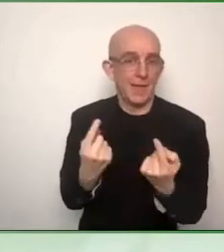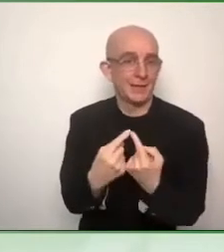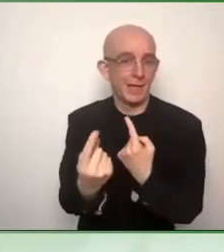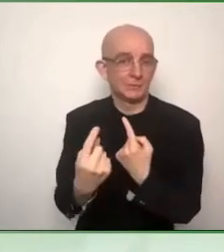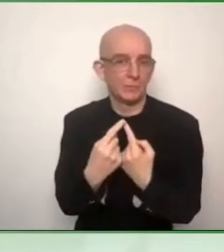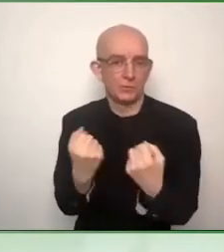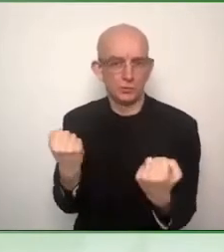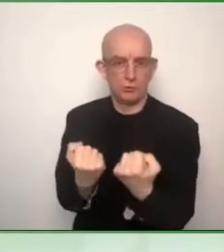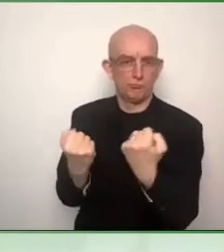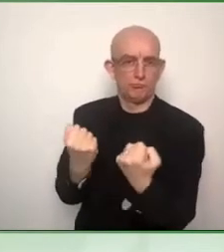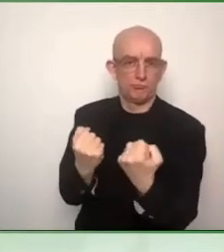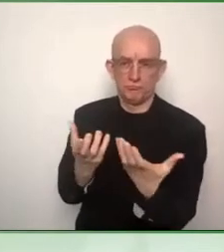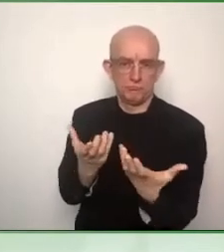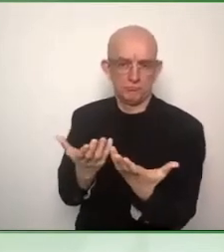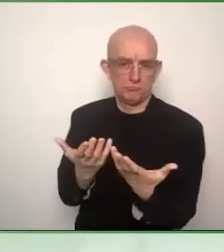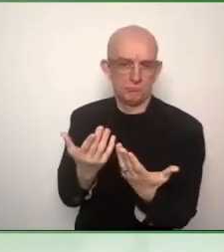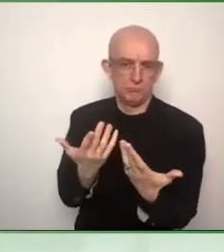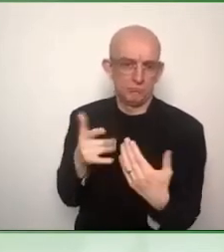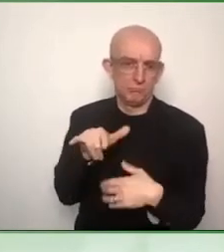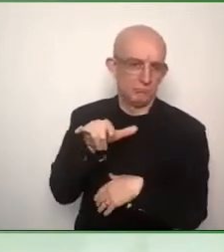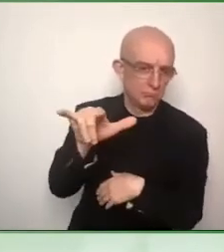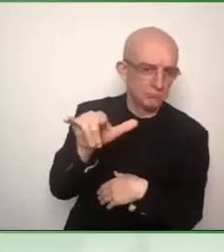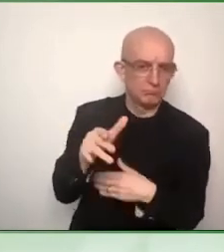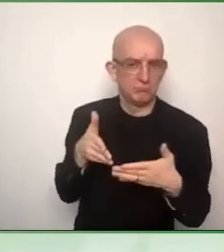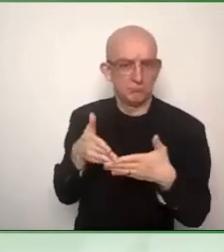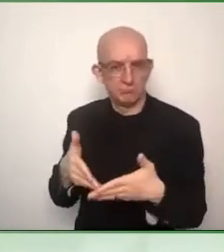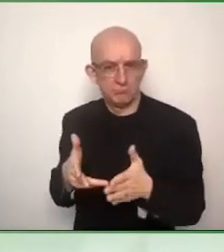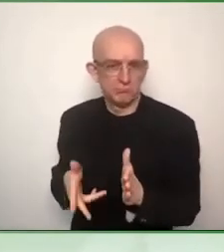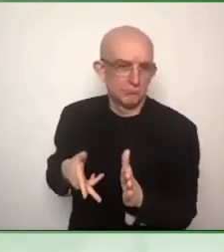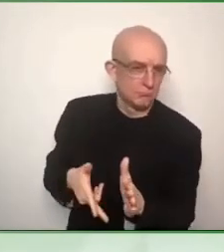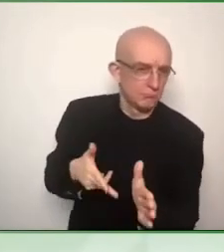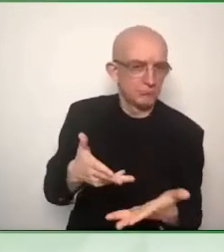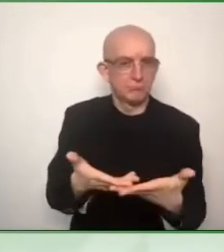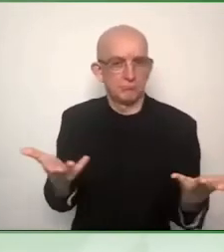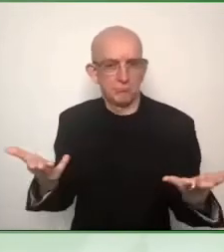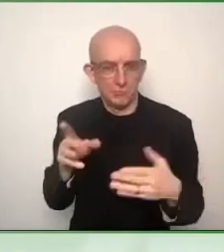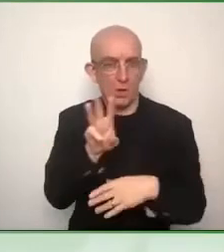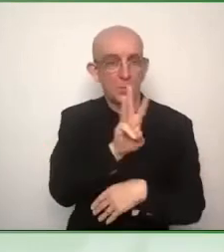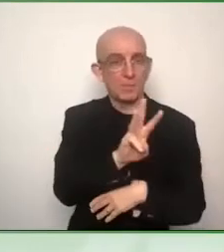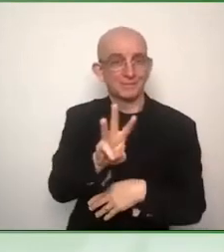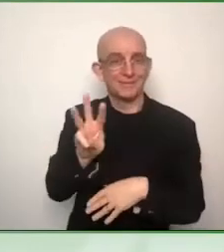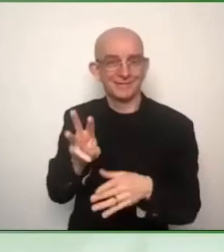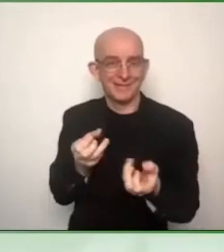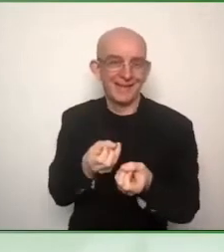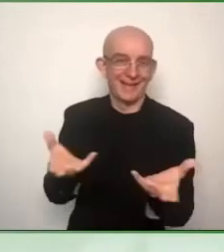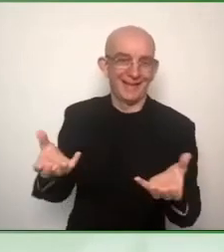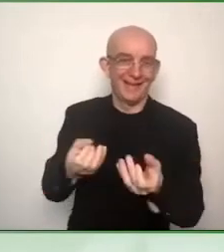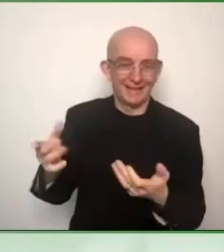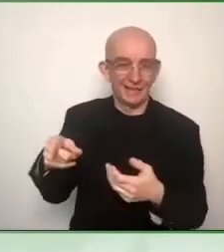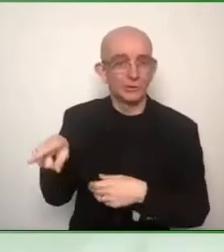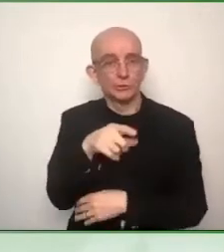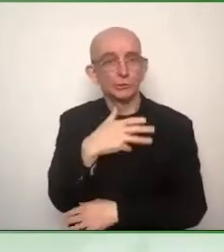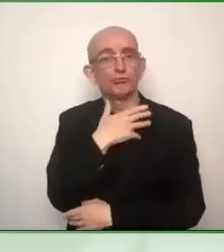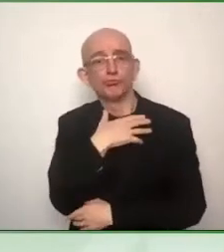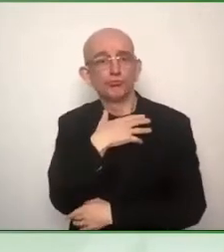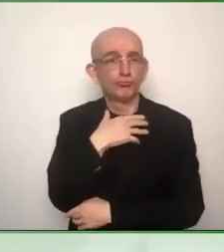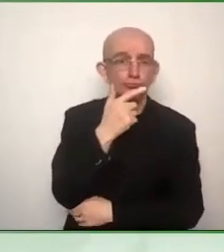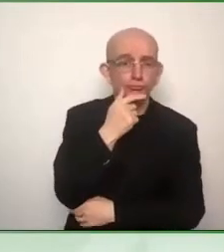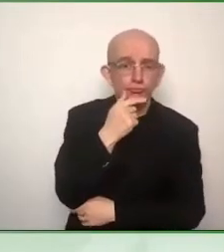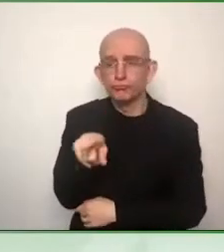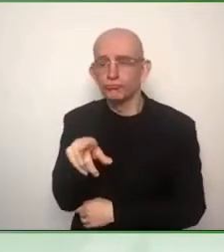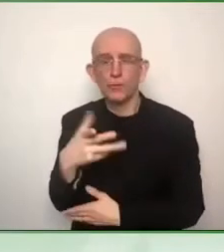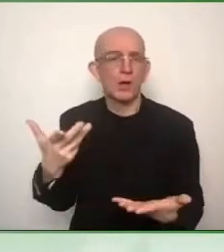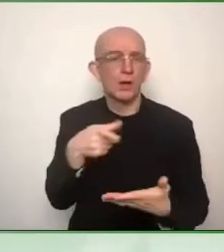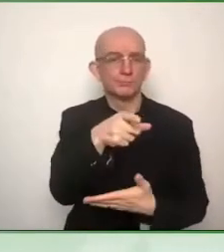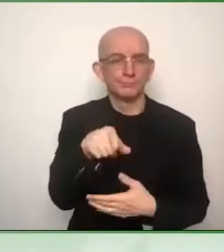machines. But it does not cover vehicles. But Why is that? Because there are other pieces of EU